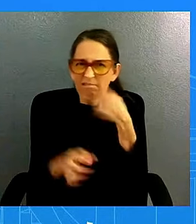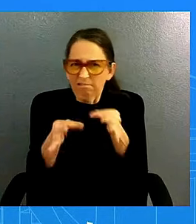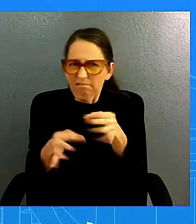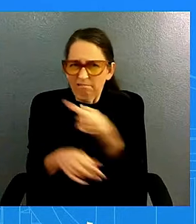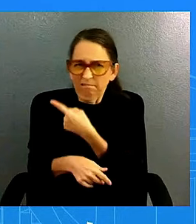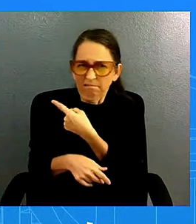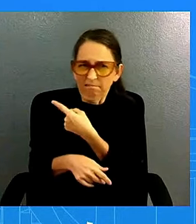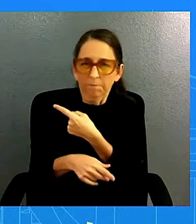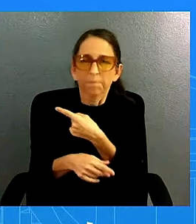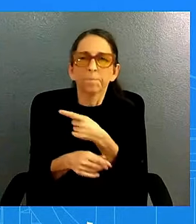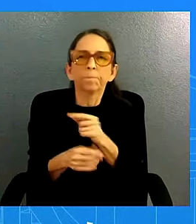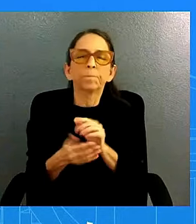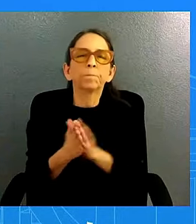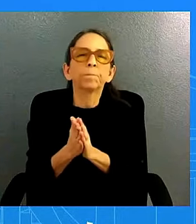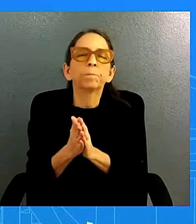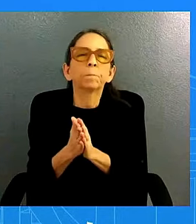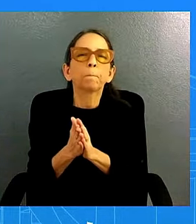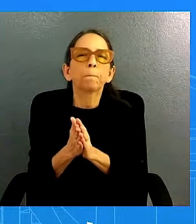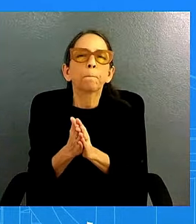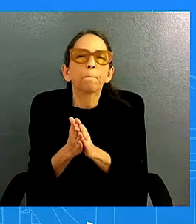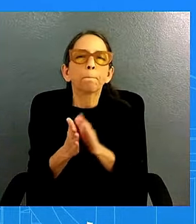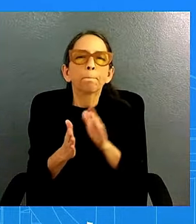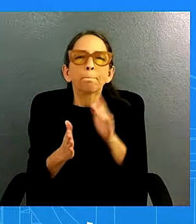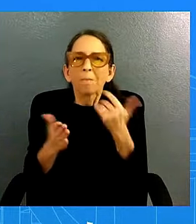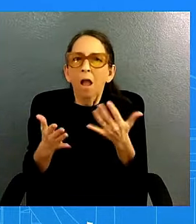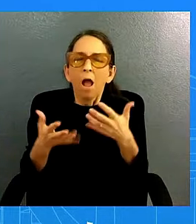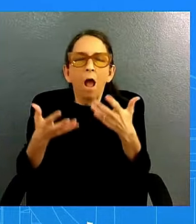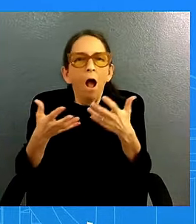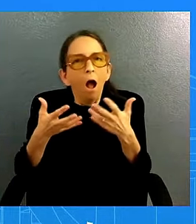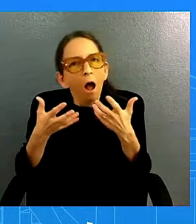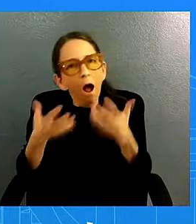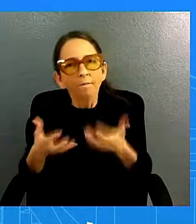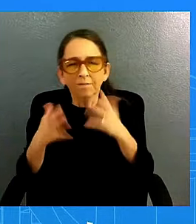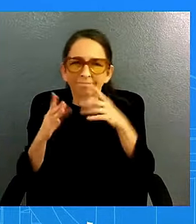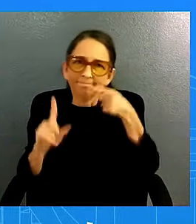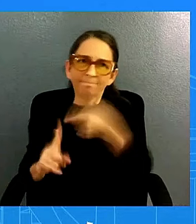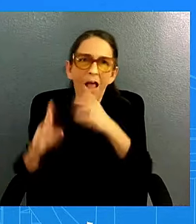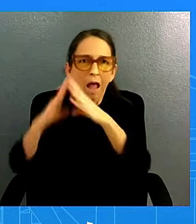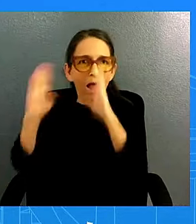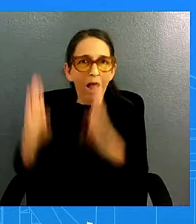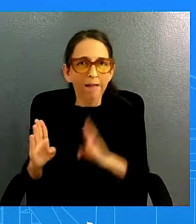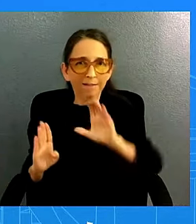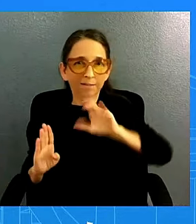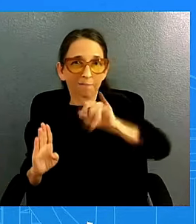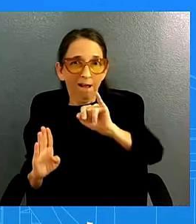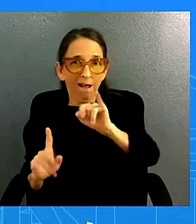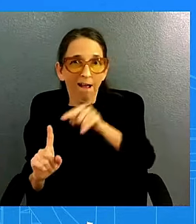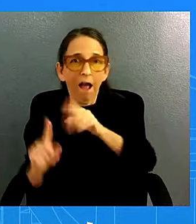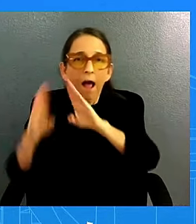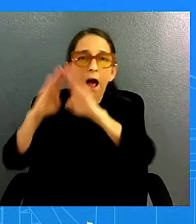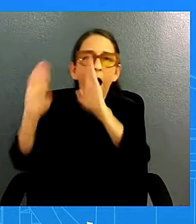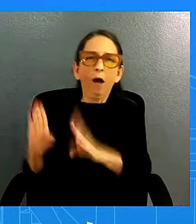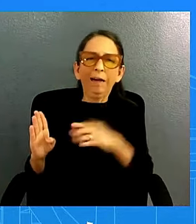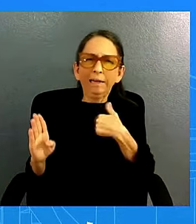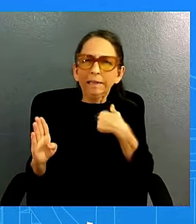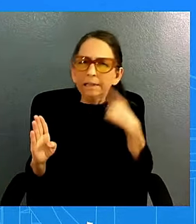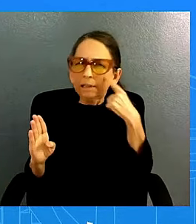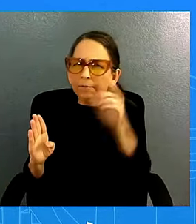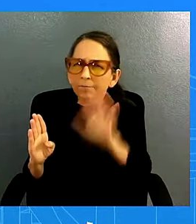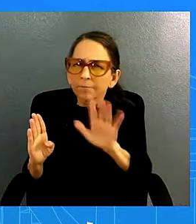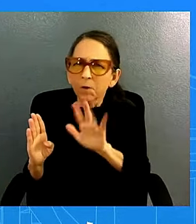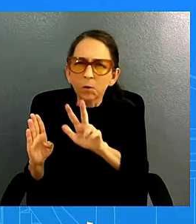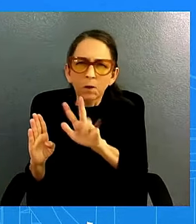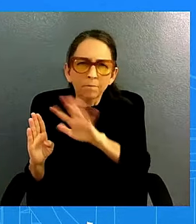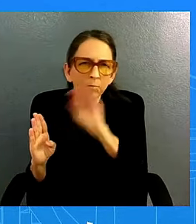heavy weights for housing cpi in particular in the cpi the housing weight is i think around 35 percent it's uh the sink shelter is the single